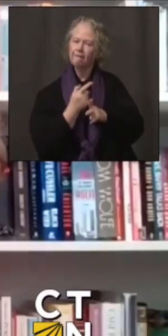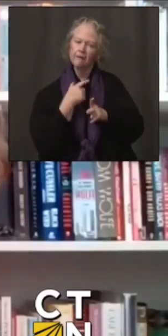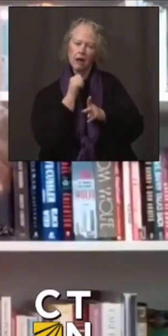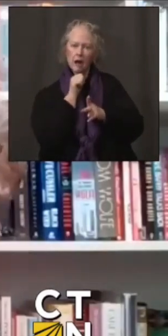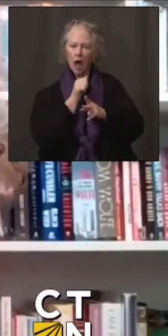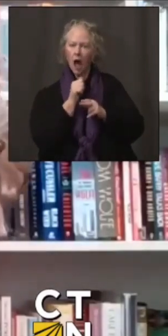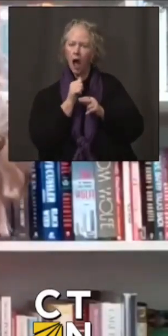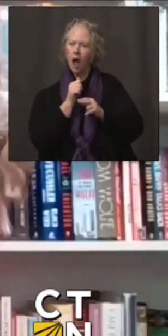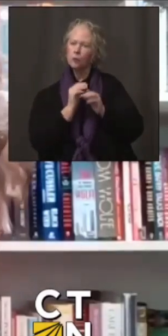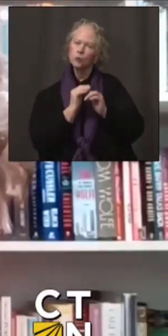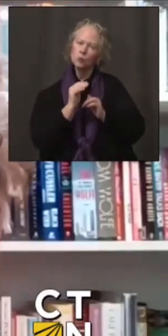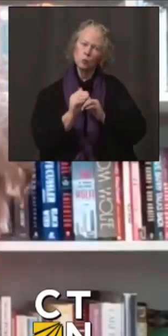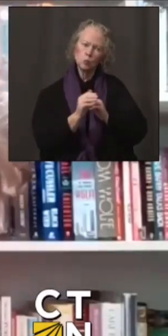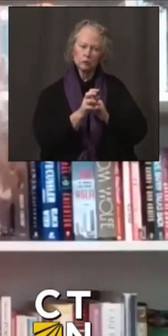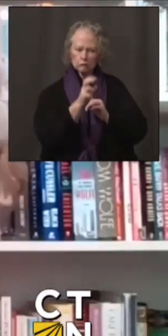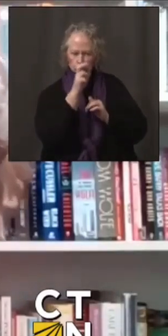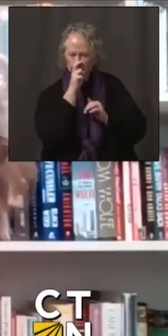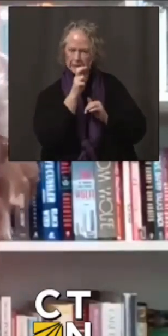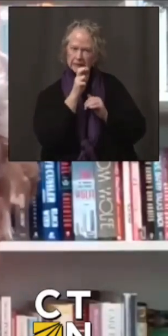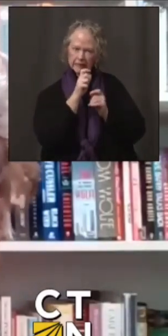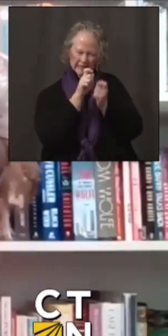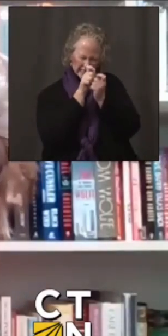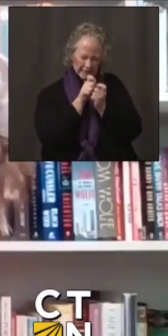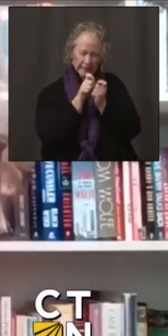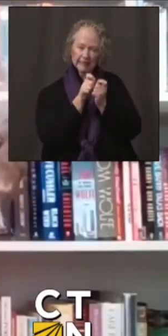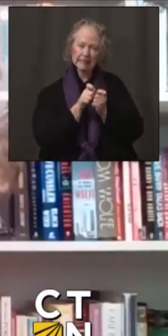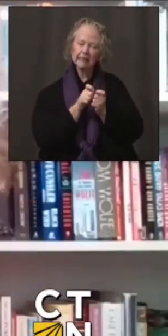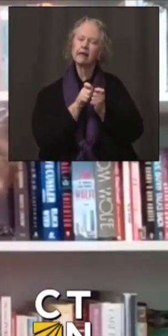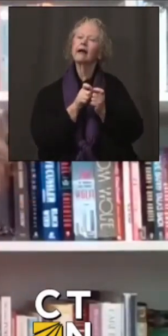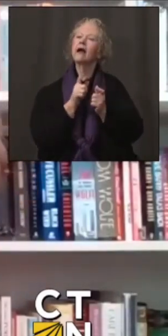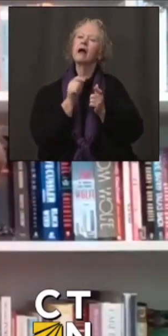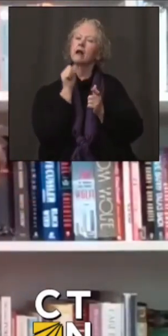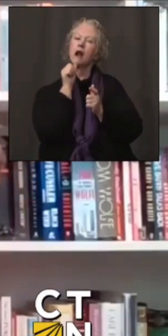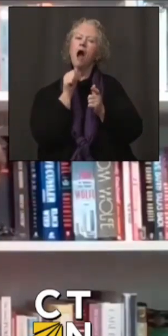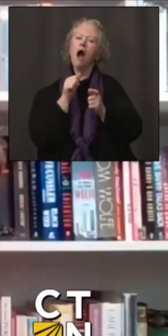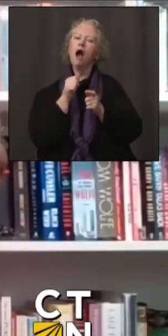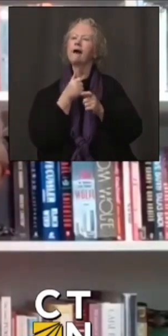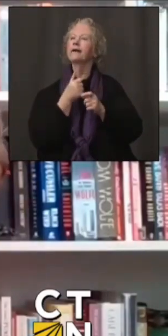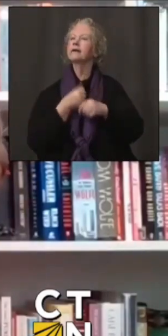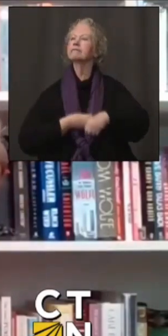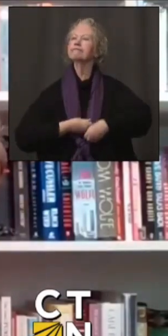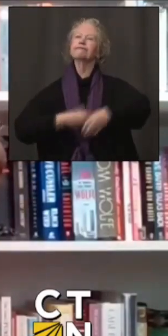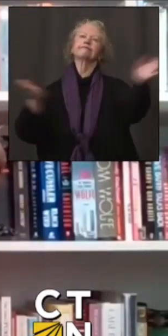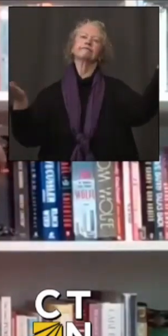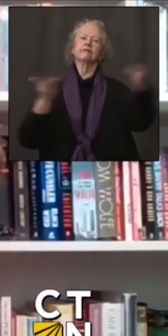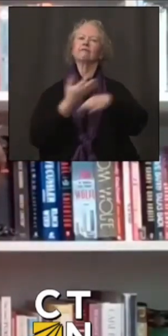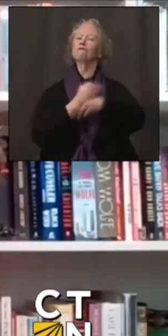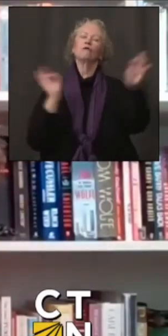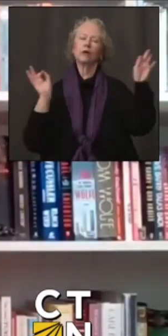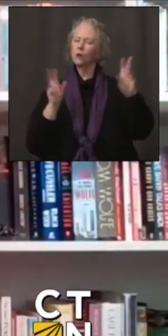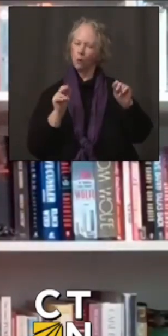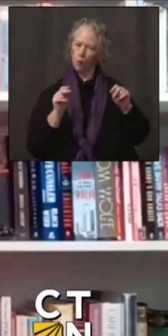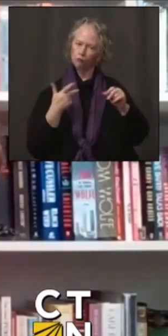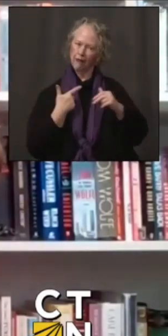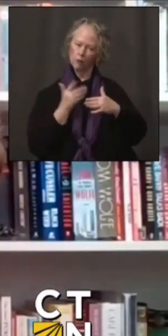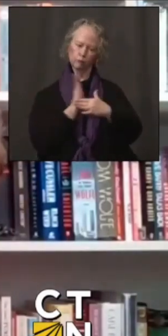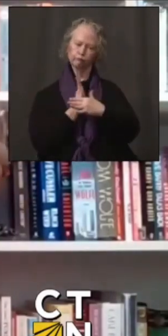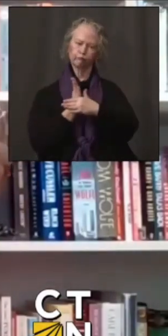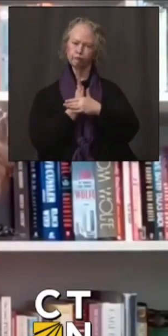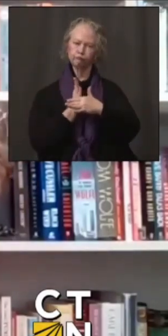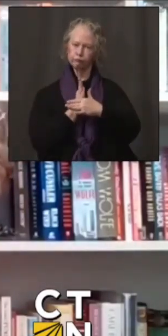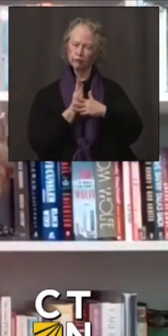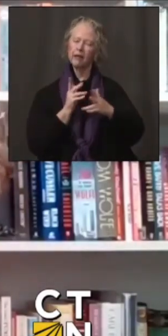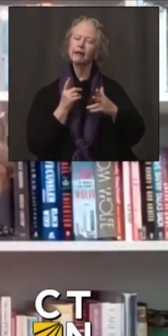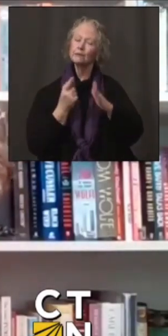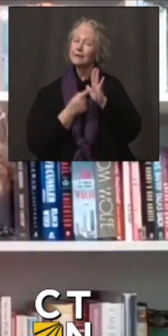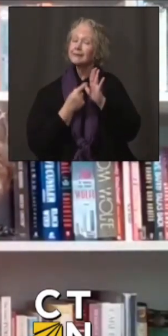And inevitably, when you do that, there's going to be some bumps in the road and there's going to be some people that are slightly out of